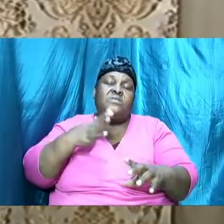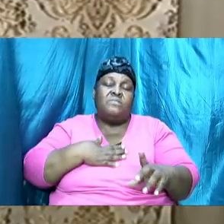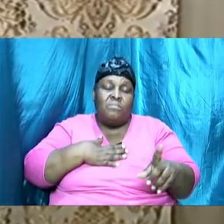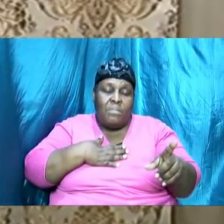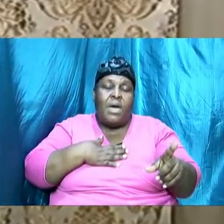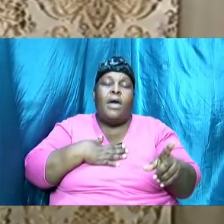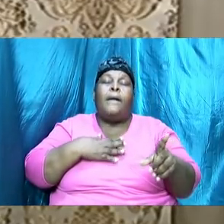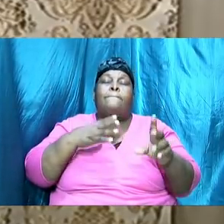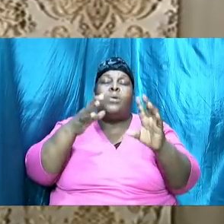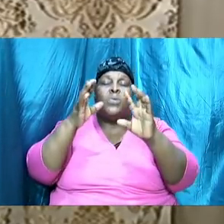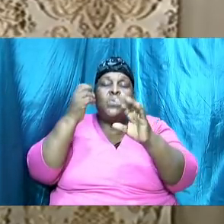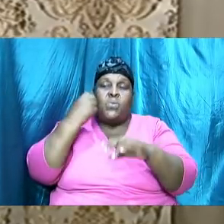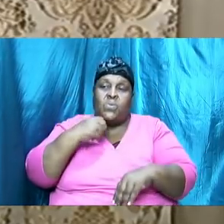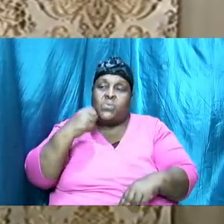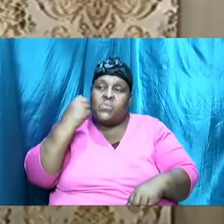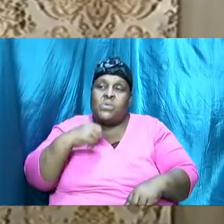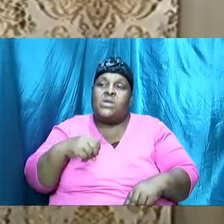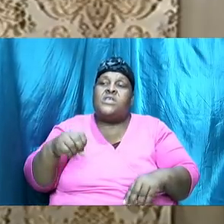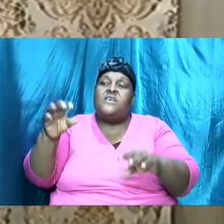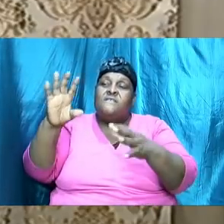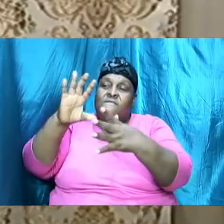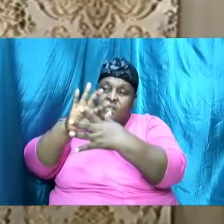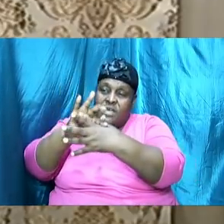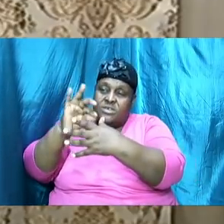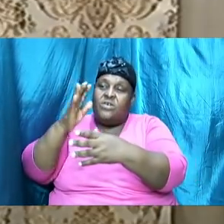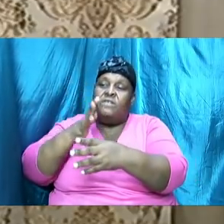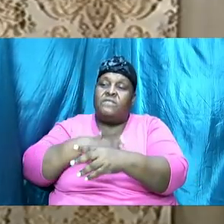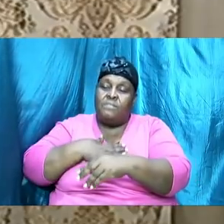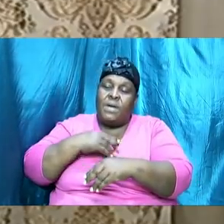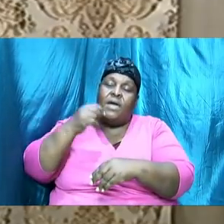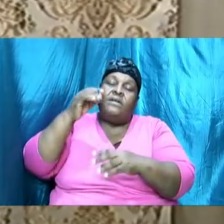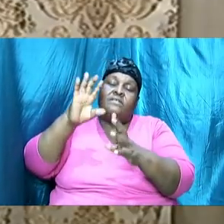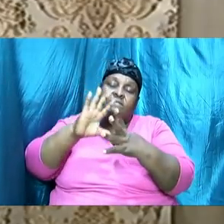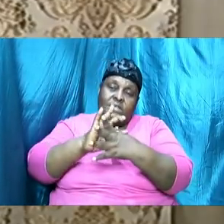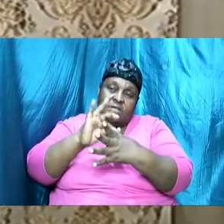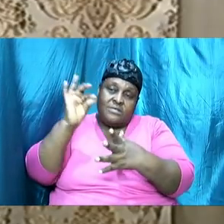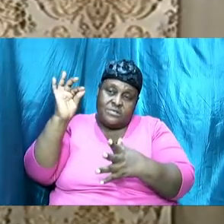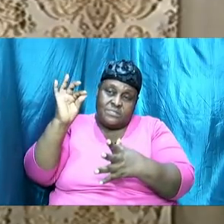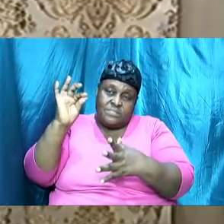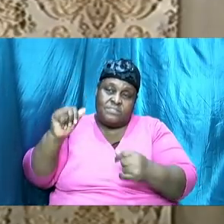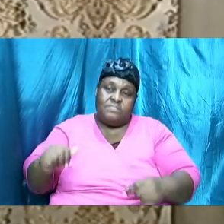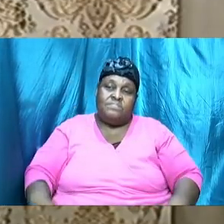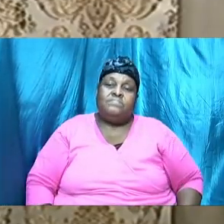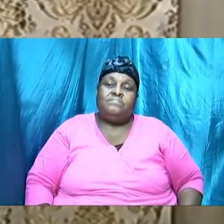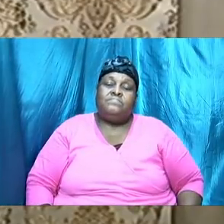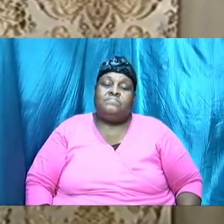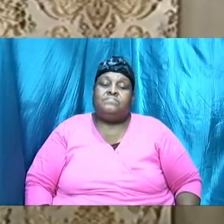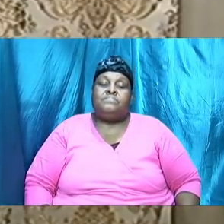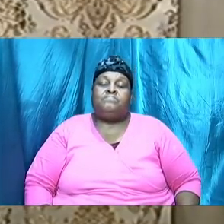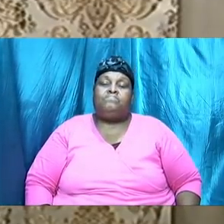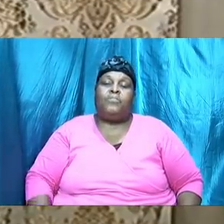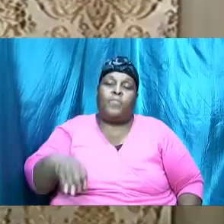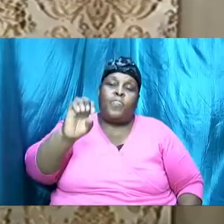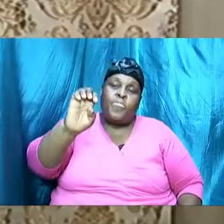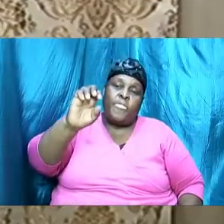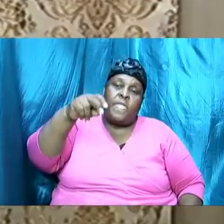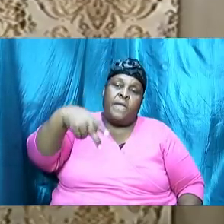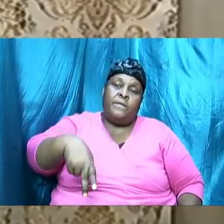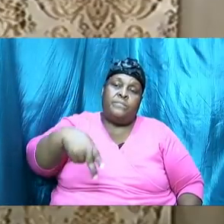and flesh of my flesh now let's turn to Ephesians 5